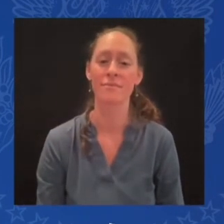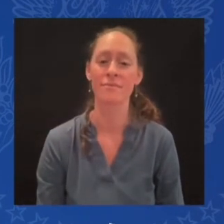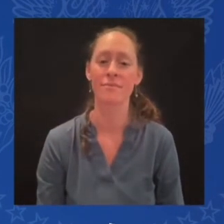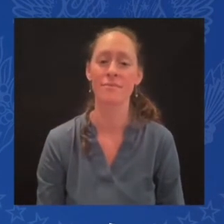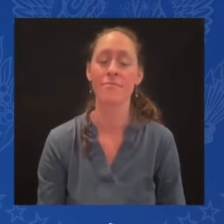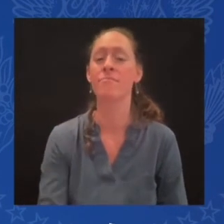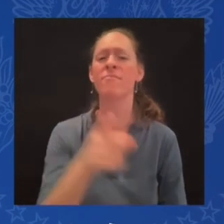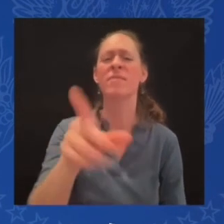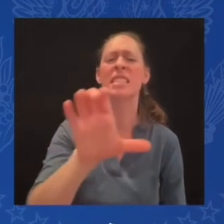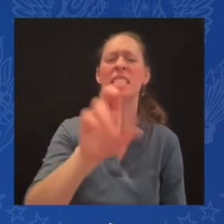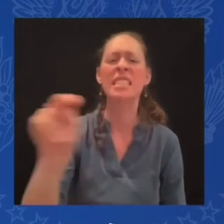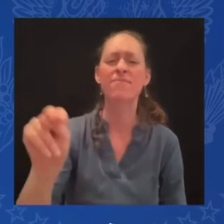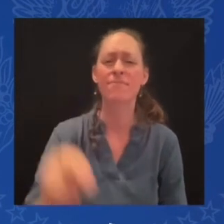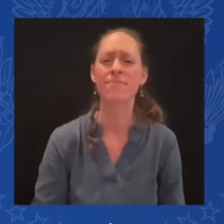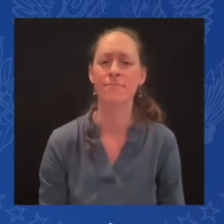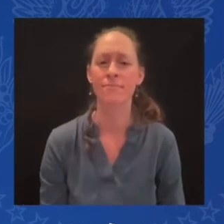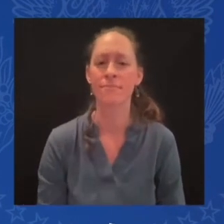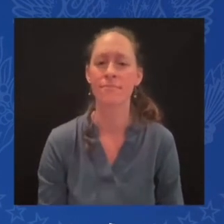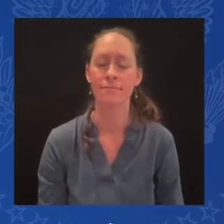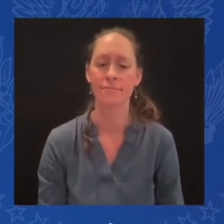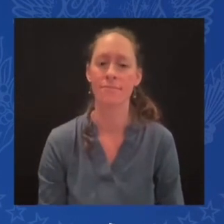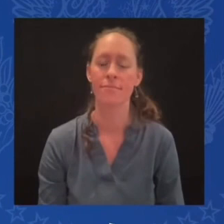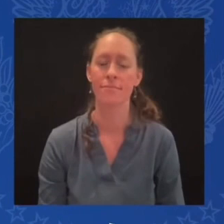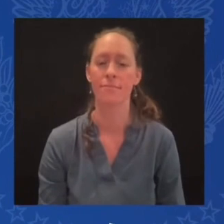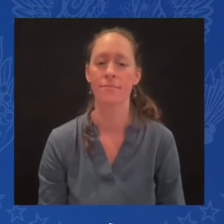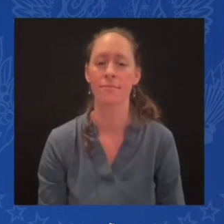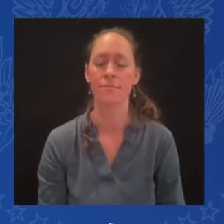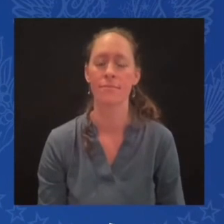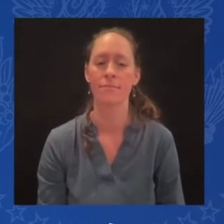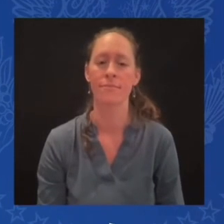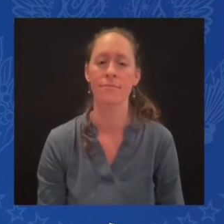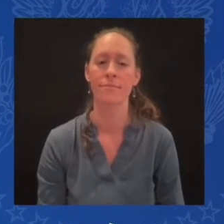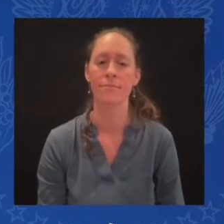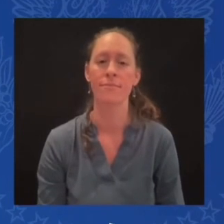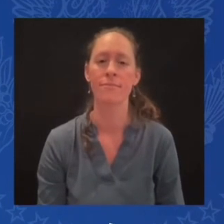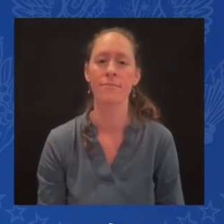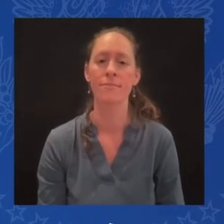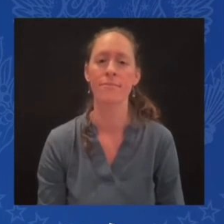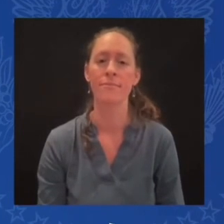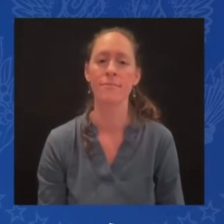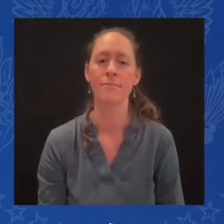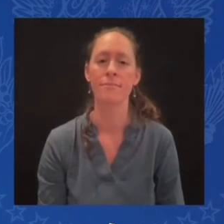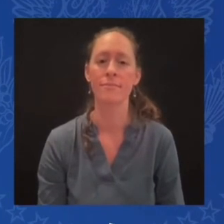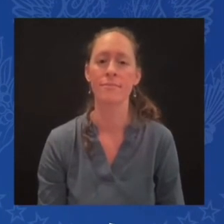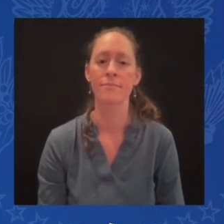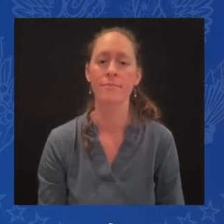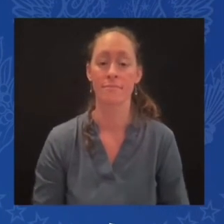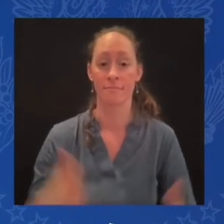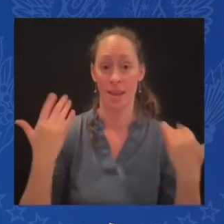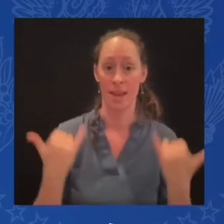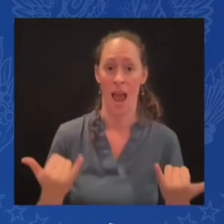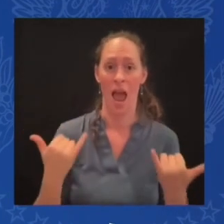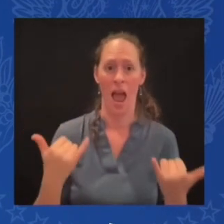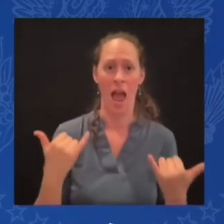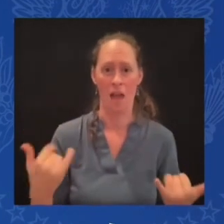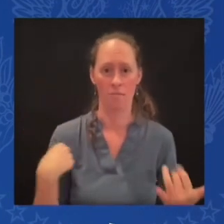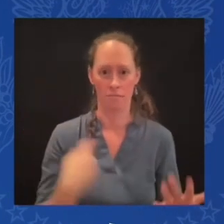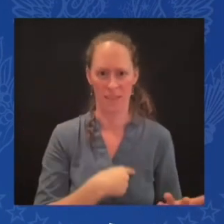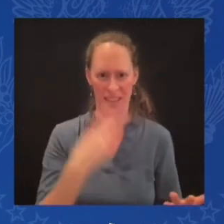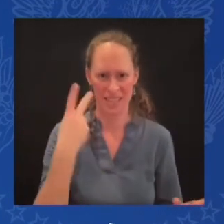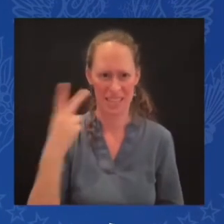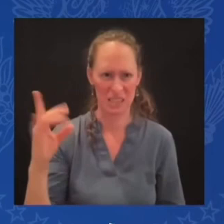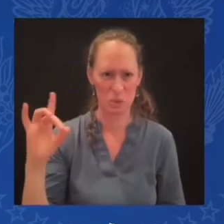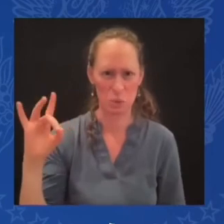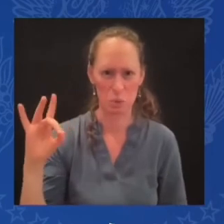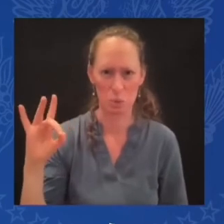Oh, thank you, Mr. President. We've seen more disarray with Russian generals, most recently with the firing of a general who criticized the defense